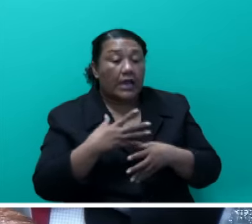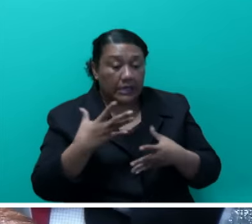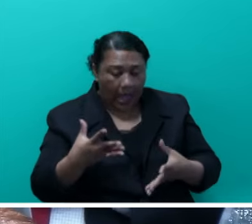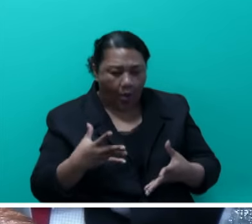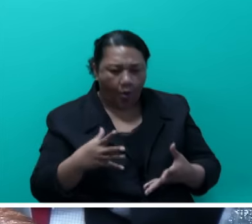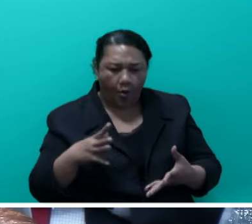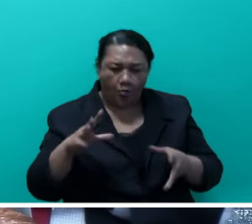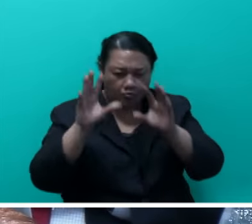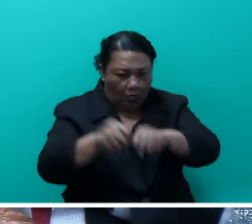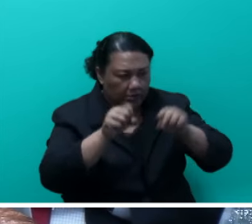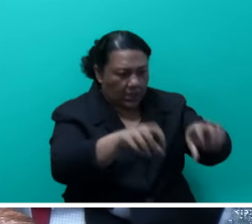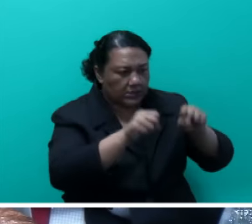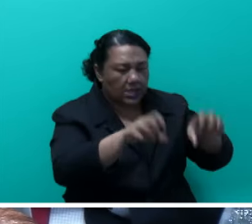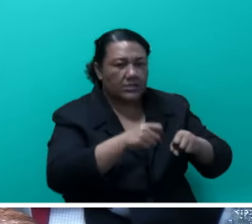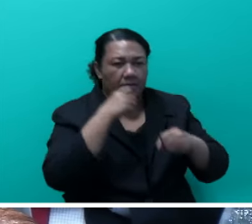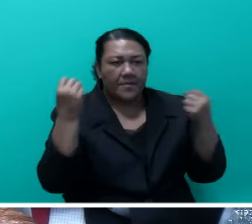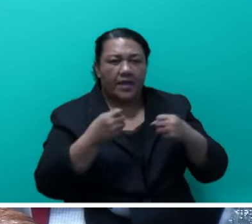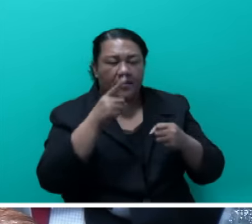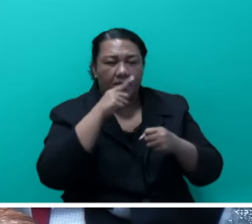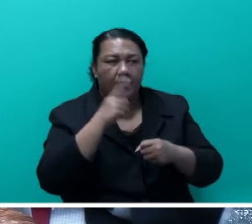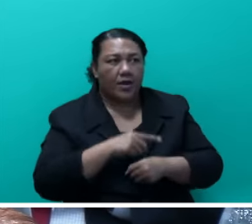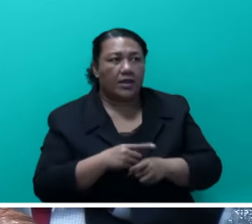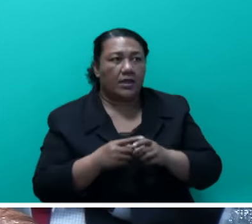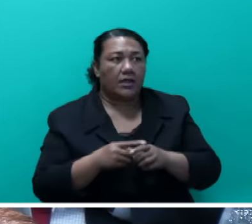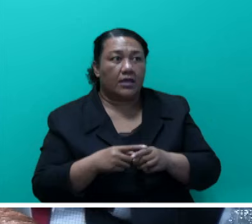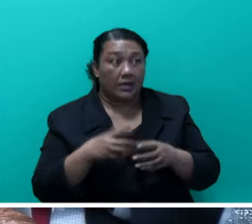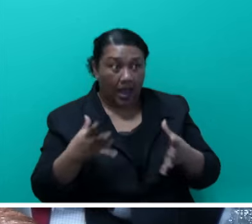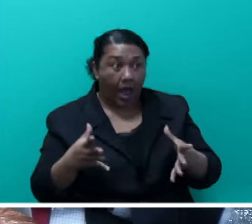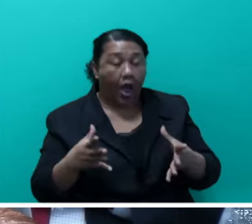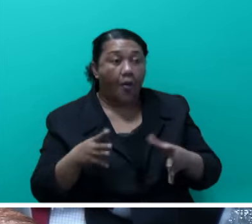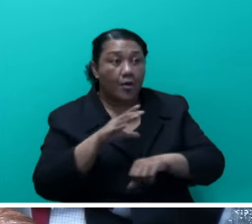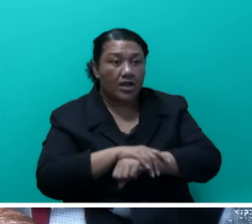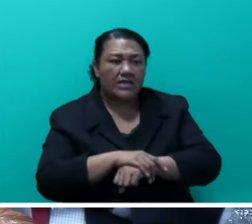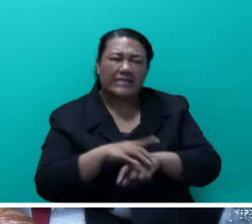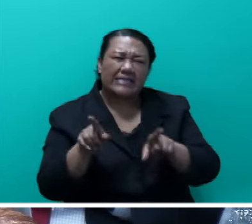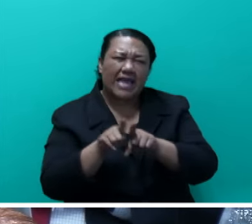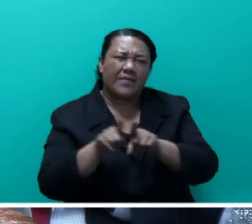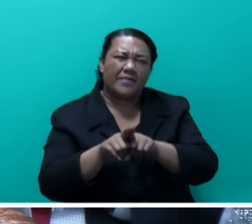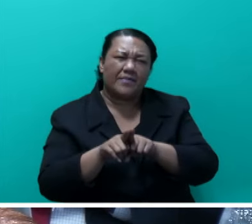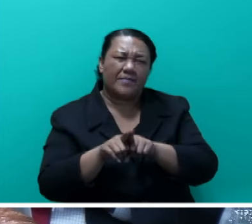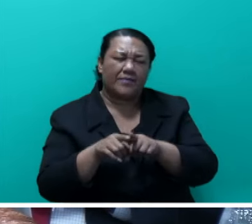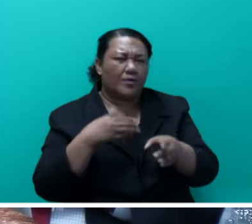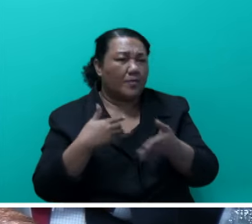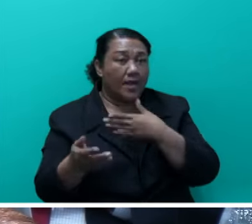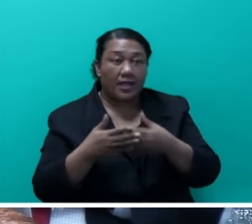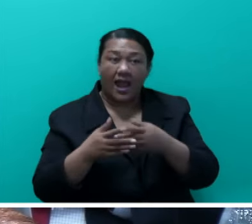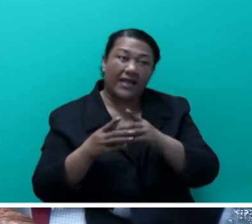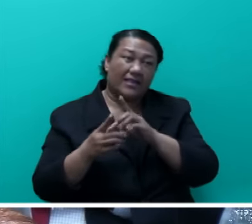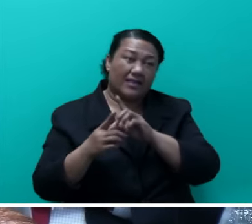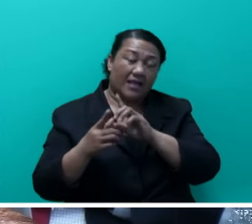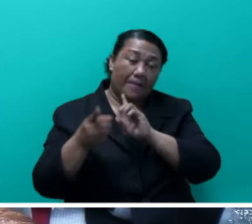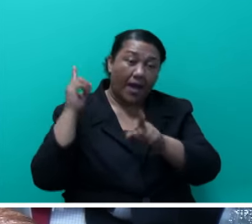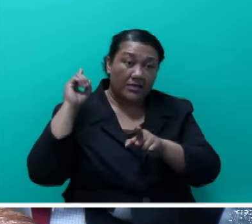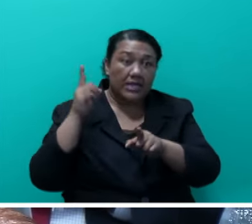police, despite in the past, are much more free to do these